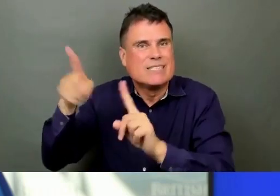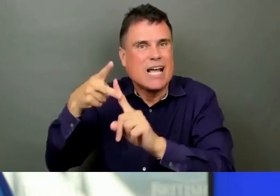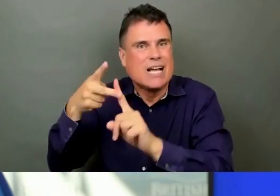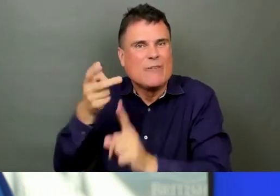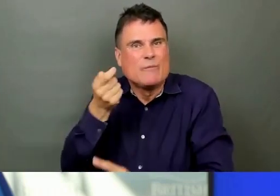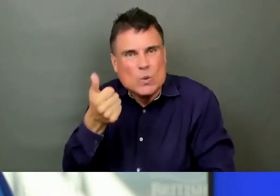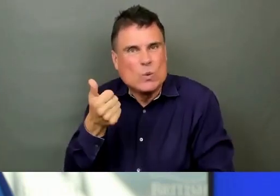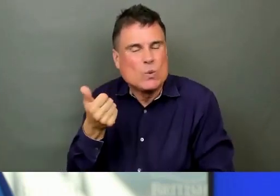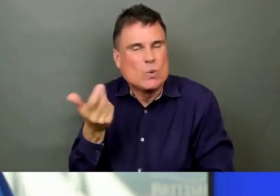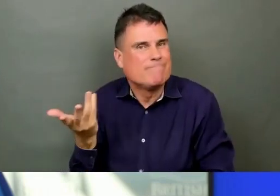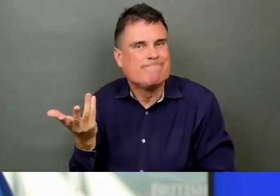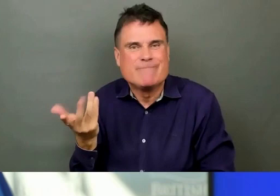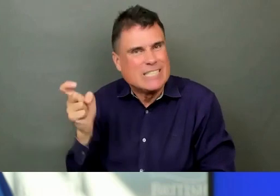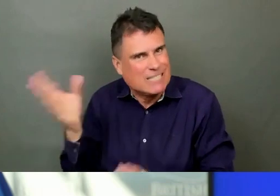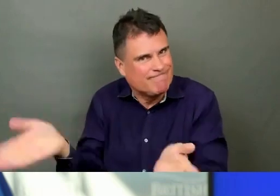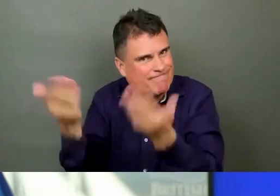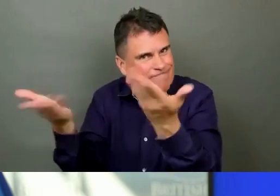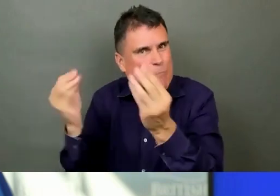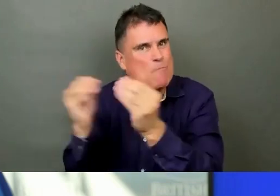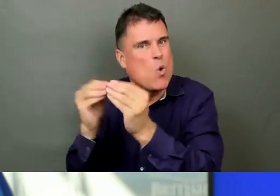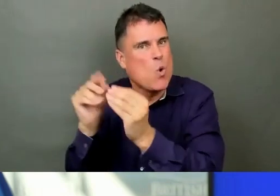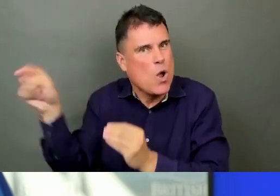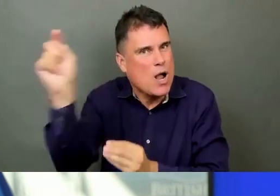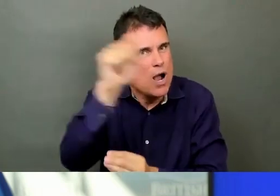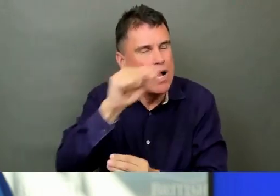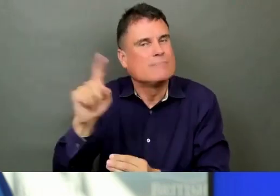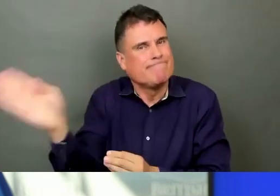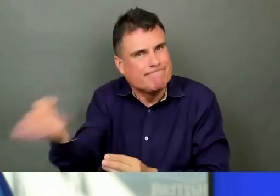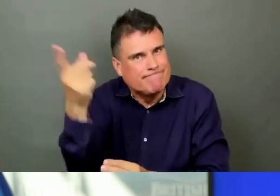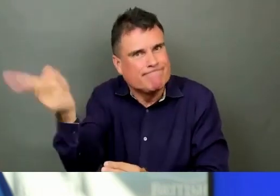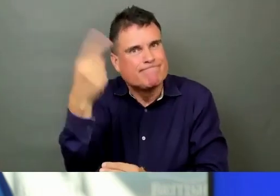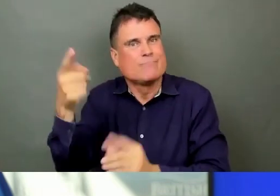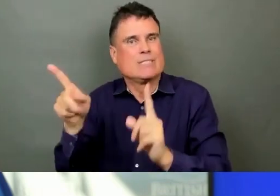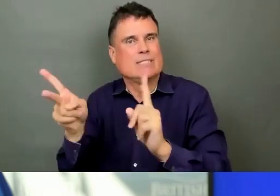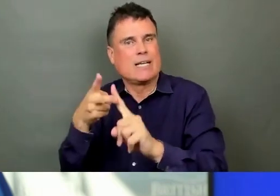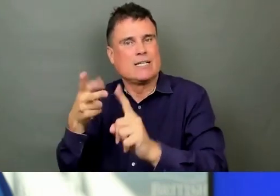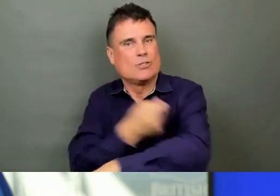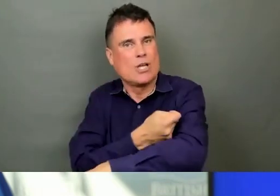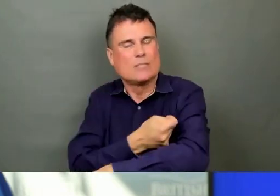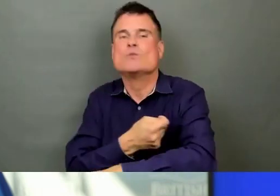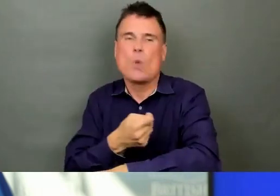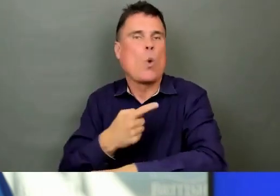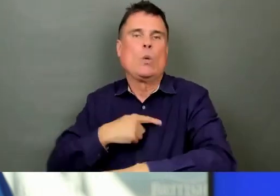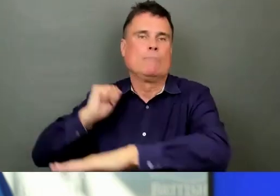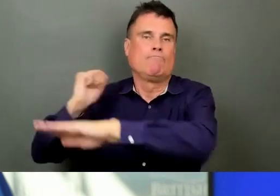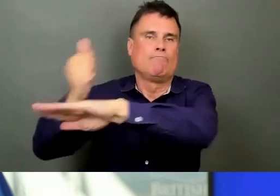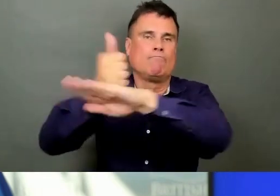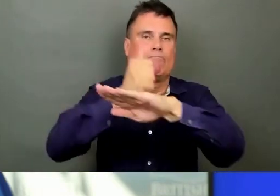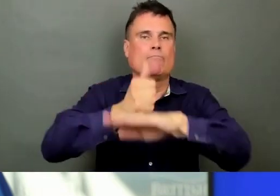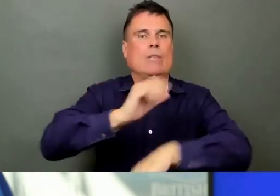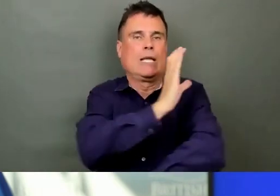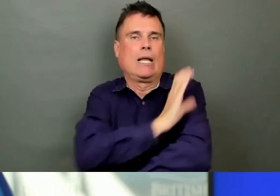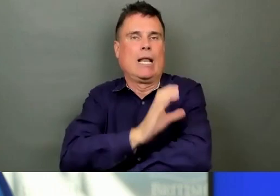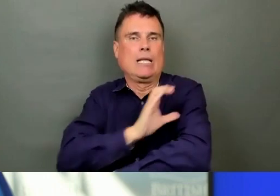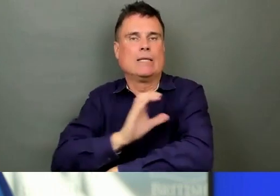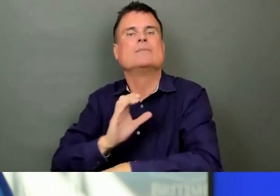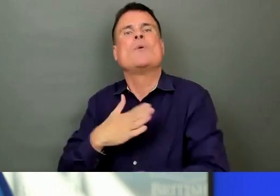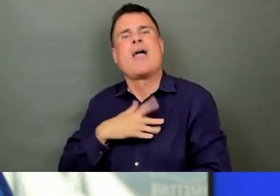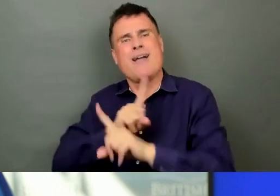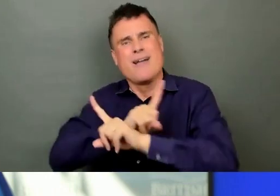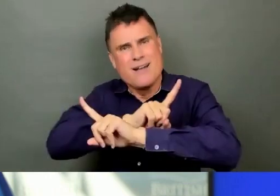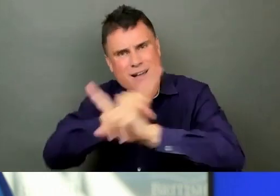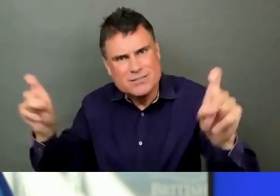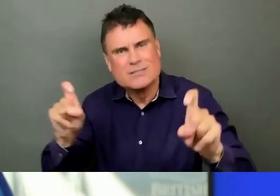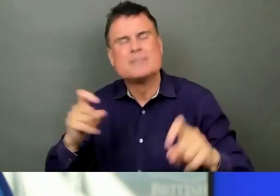That's why we have our Vax for BC campaign. And we ask everyone to get immunized. It is more important than ever for us to continue to push that